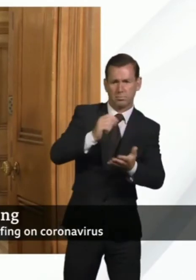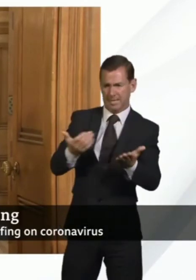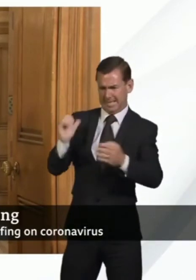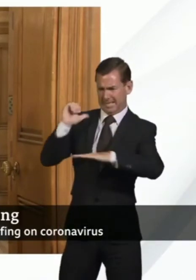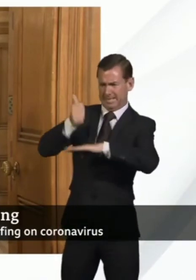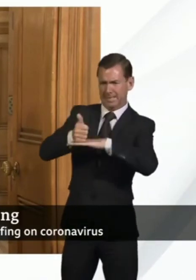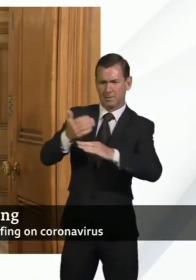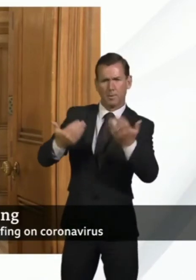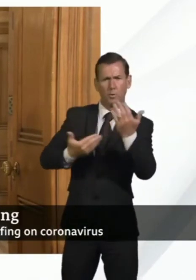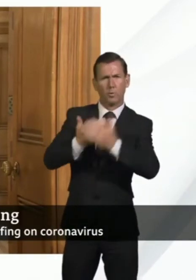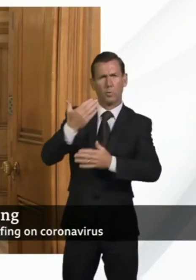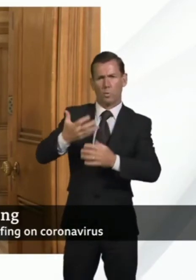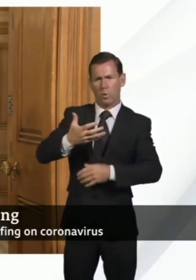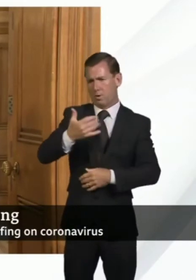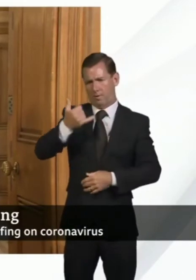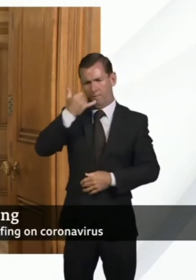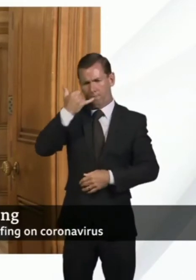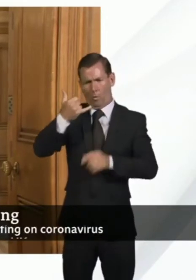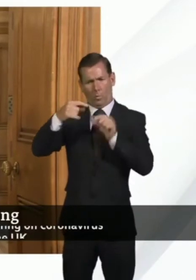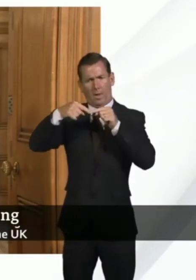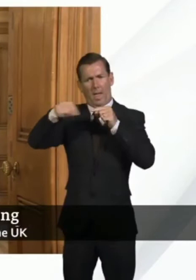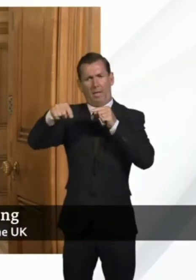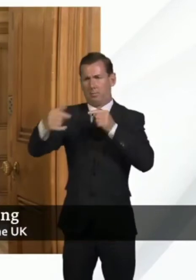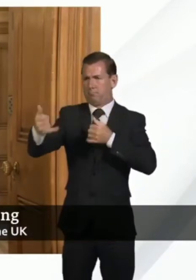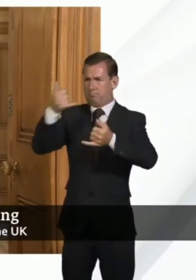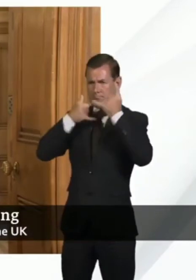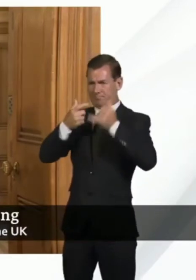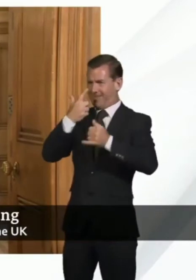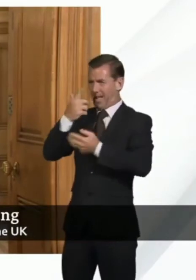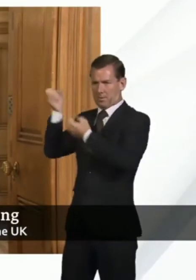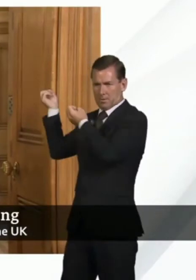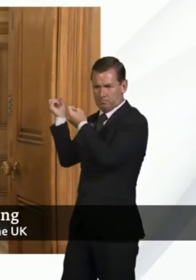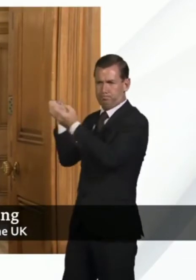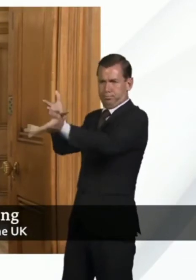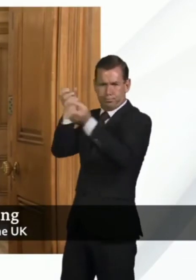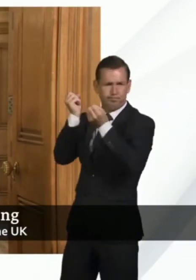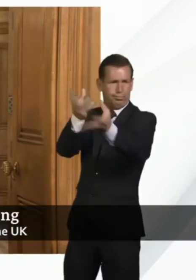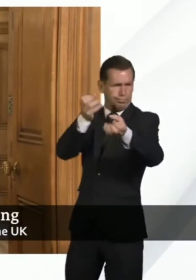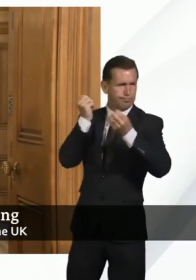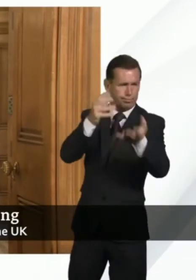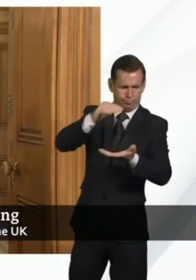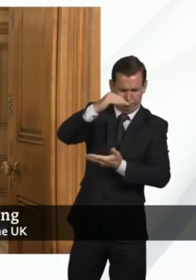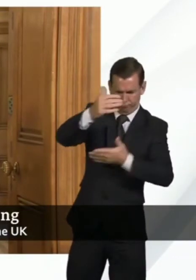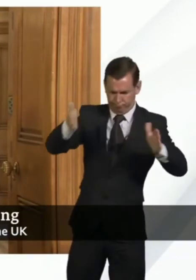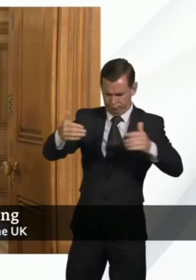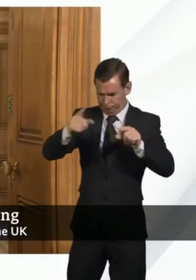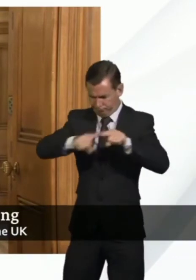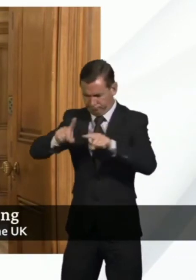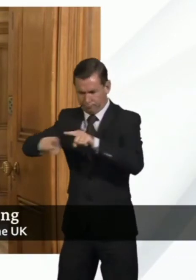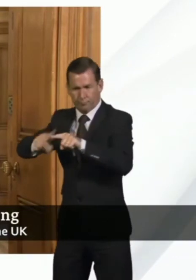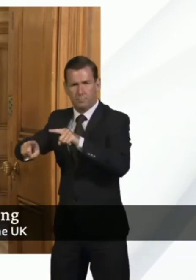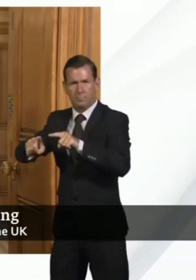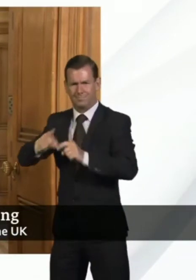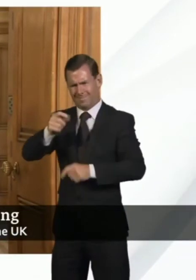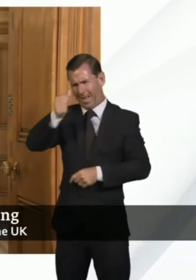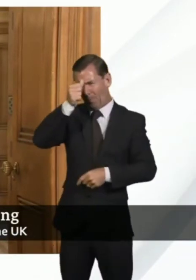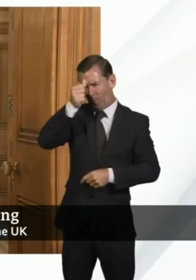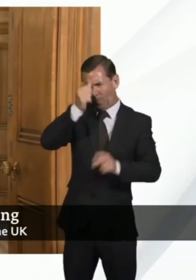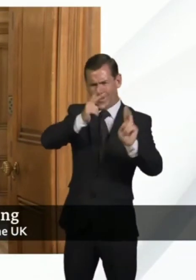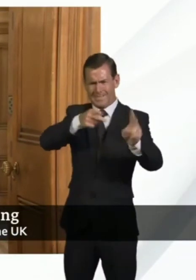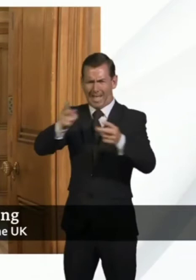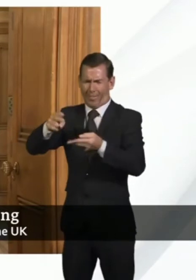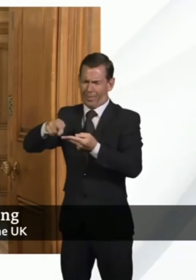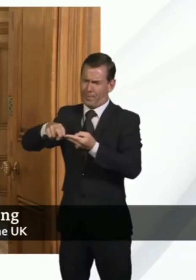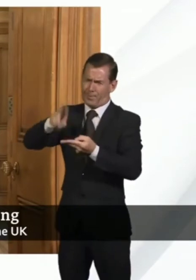equipment into care homes. And actually, as a result of those measures, whilst the numbers remain too high, the indicators suggest that we are